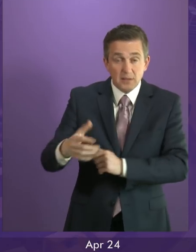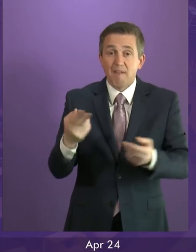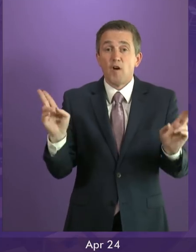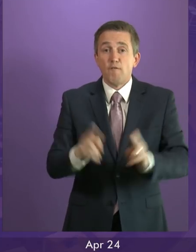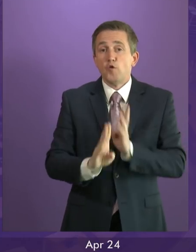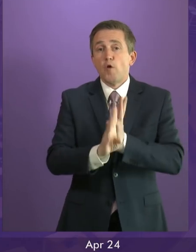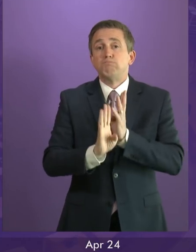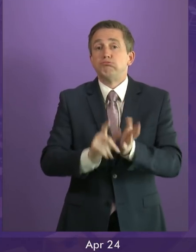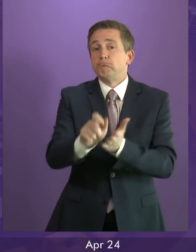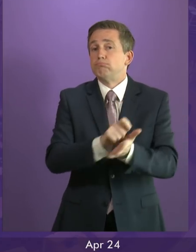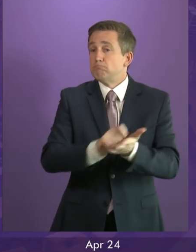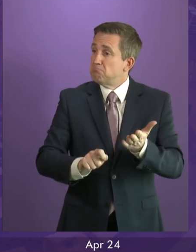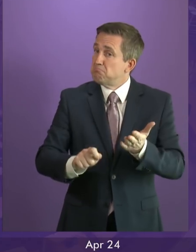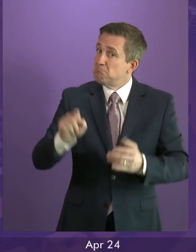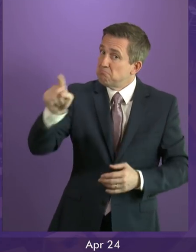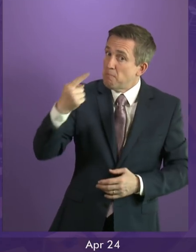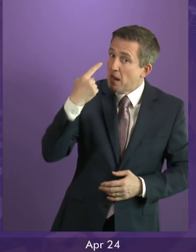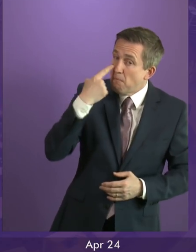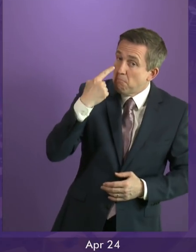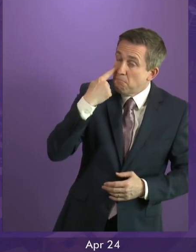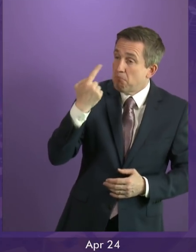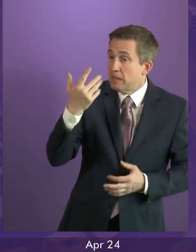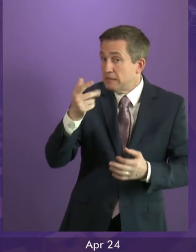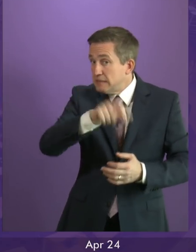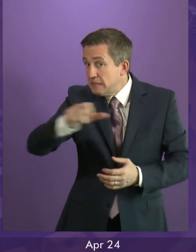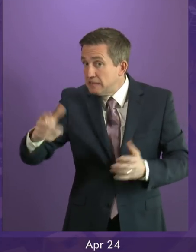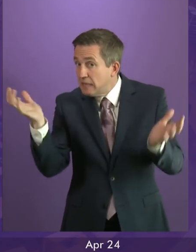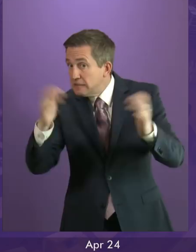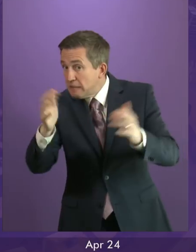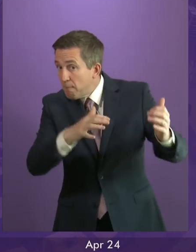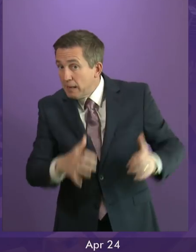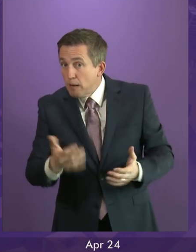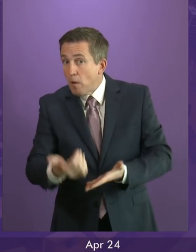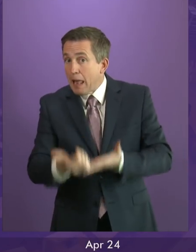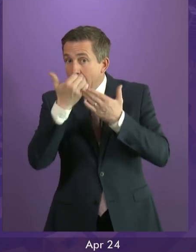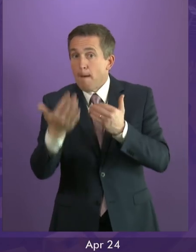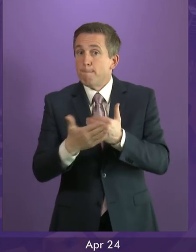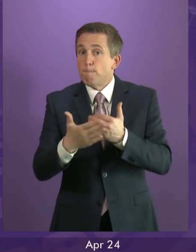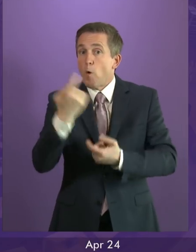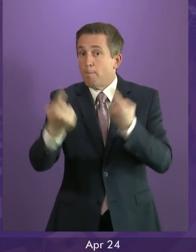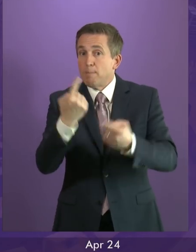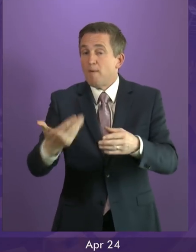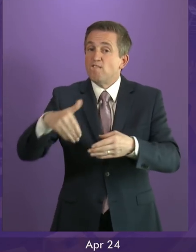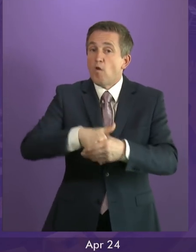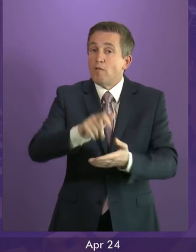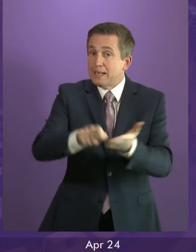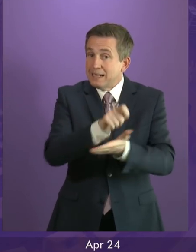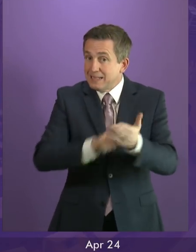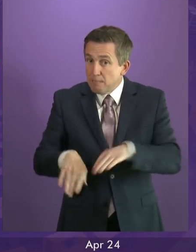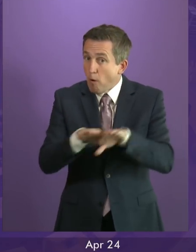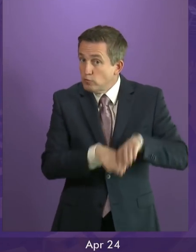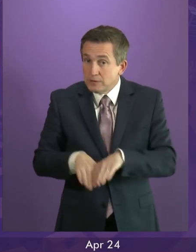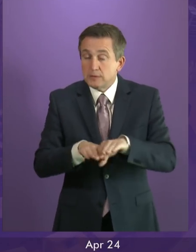First Minister consider the opportunities that a Citizens Assembly may present to boost democratic participation in some of our most deprived communities?